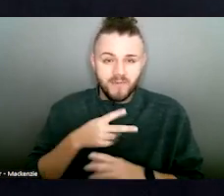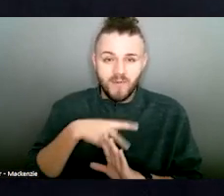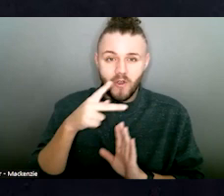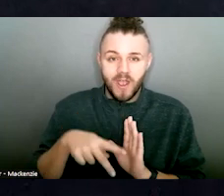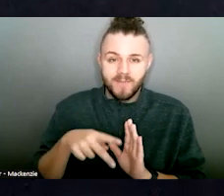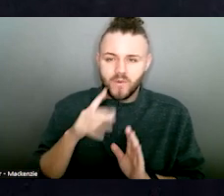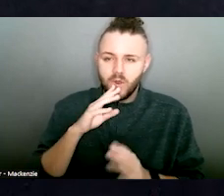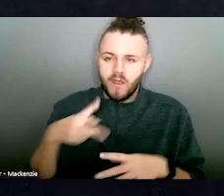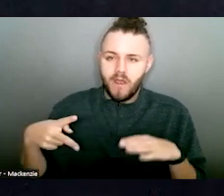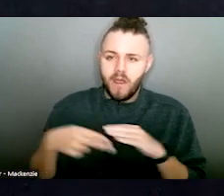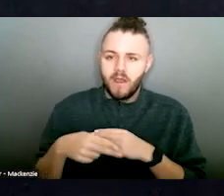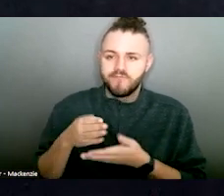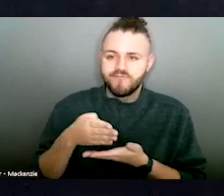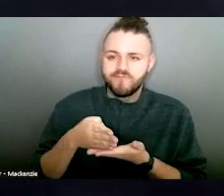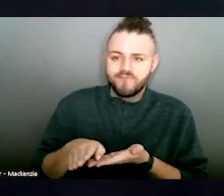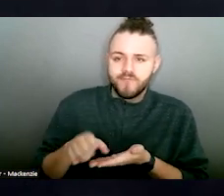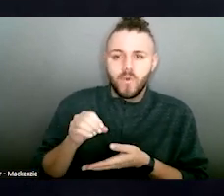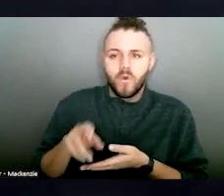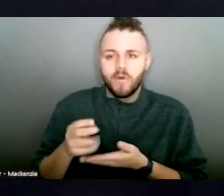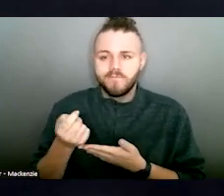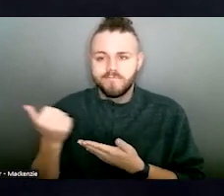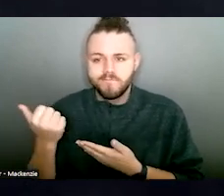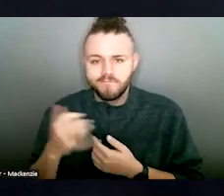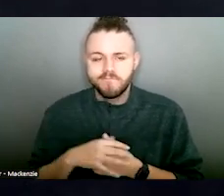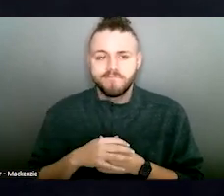programs that were focused on the state.